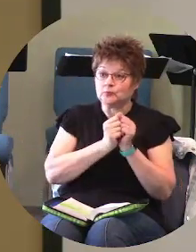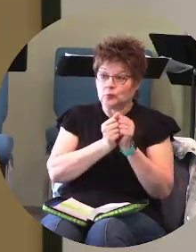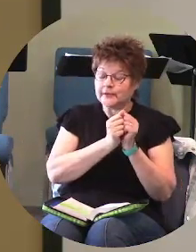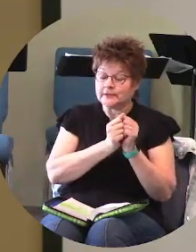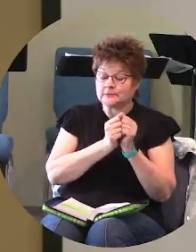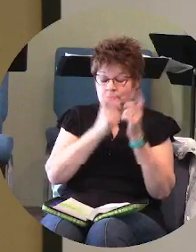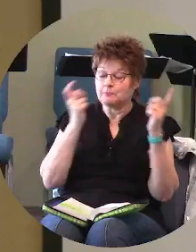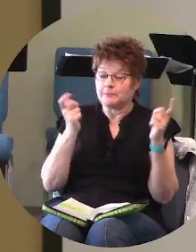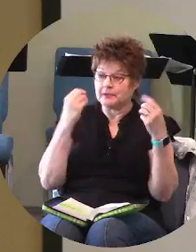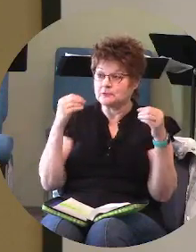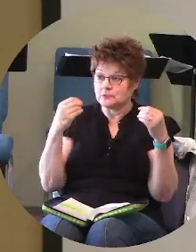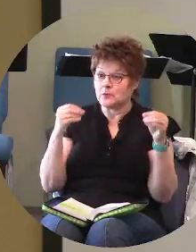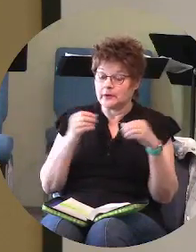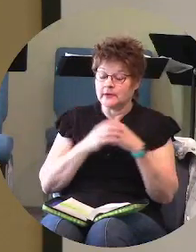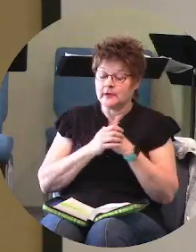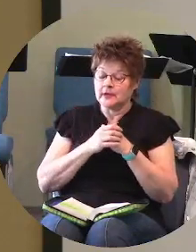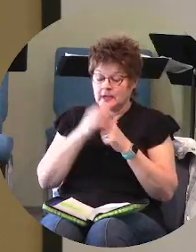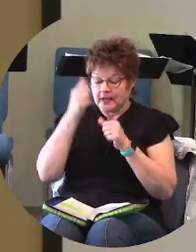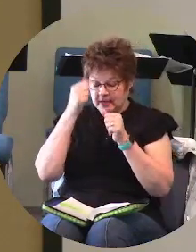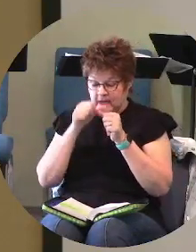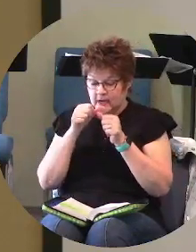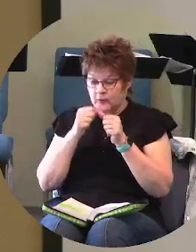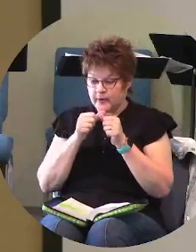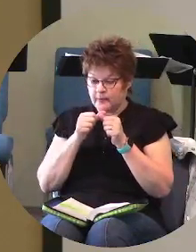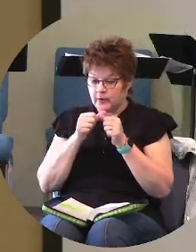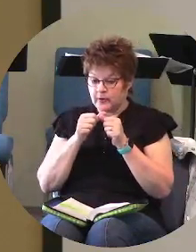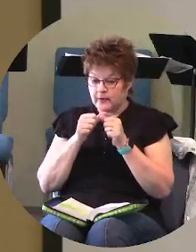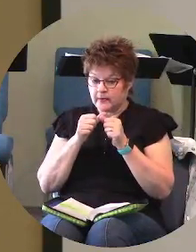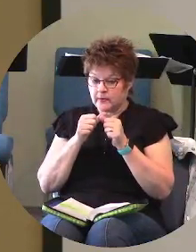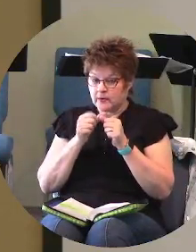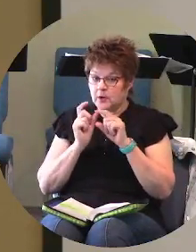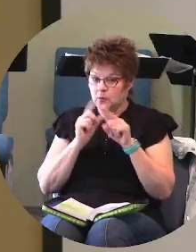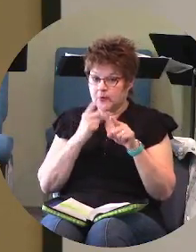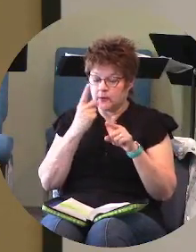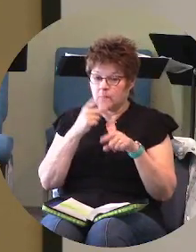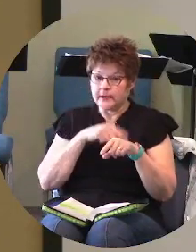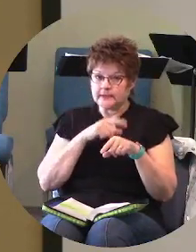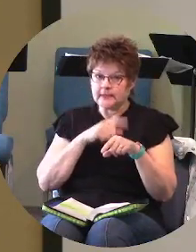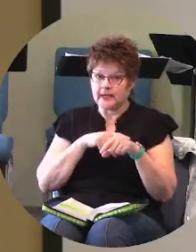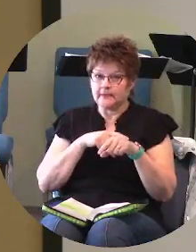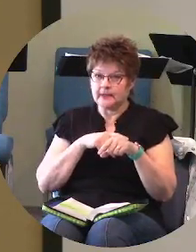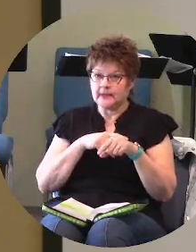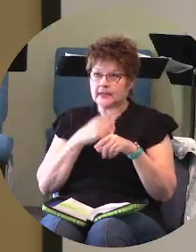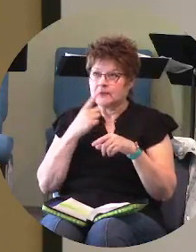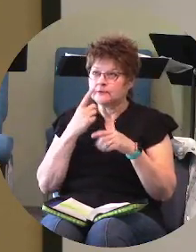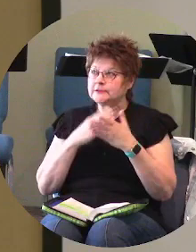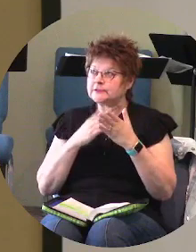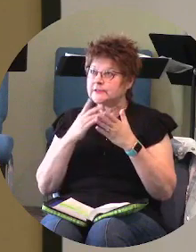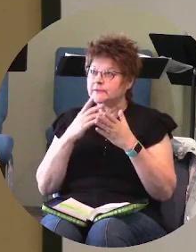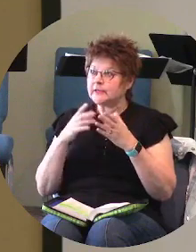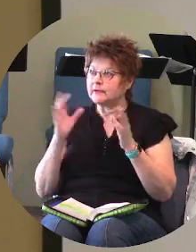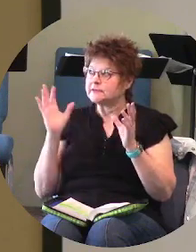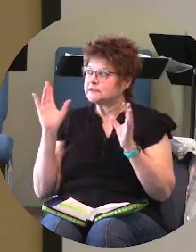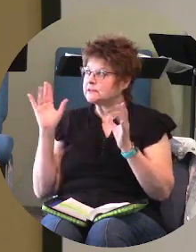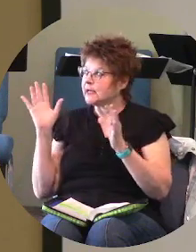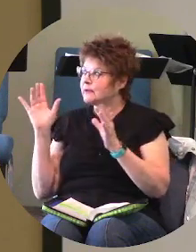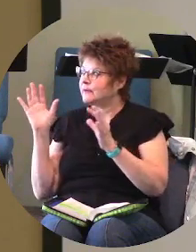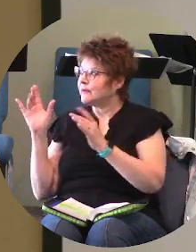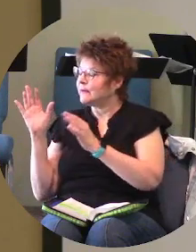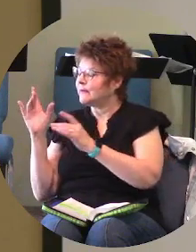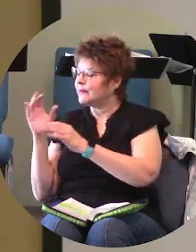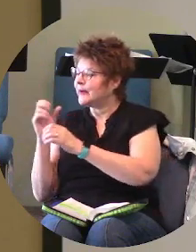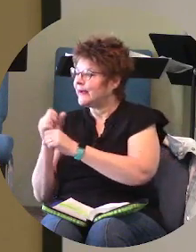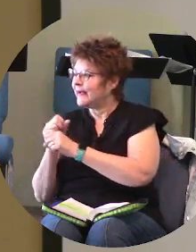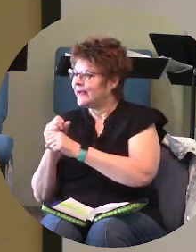and you know all this and and i remember going there one time and i was just enamored by something and i don't remember what it was it was probably the chili